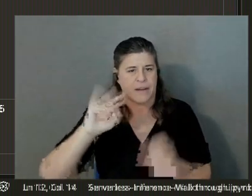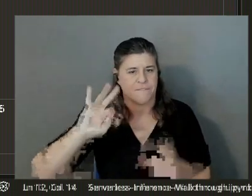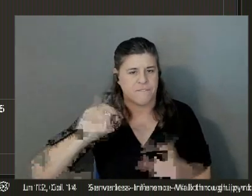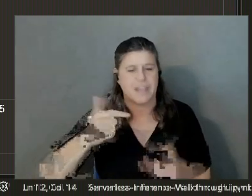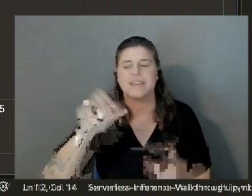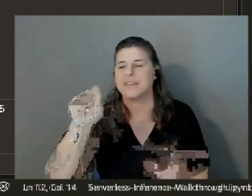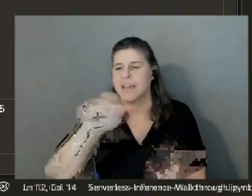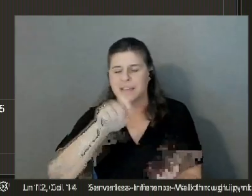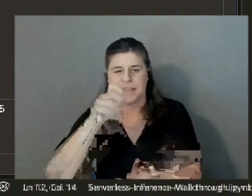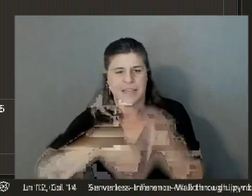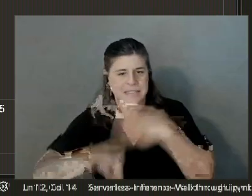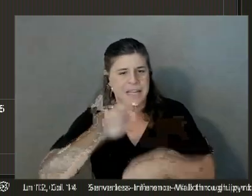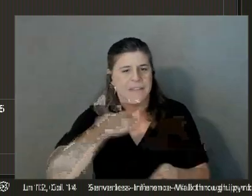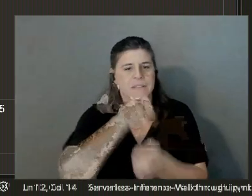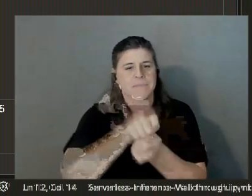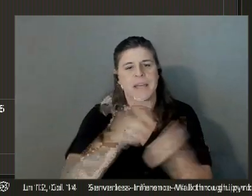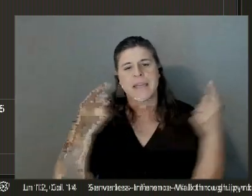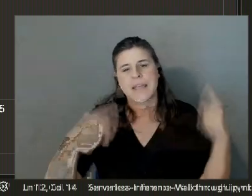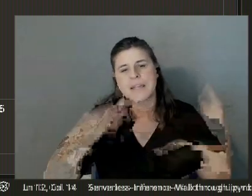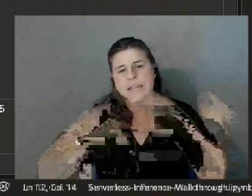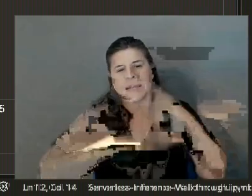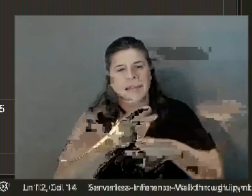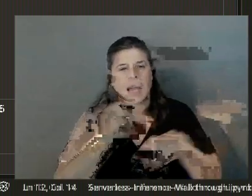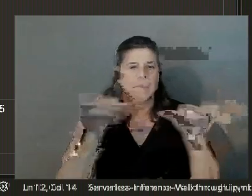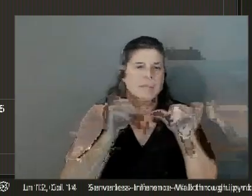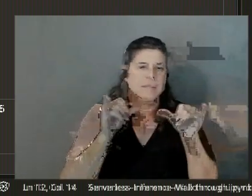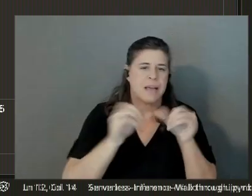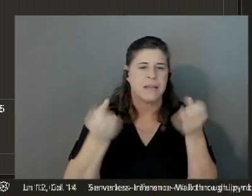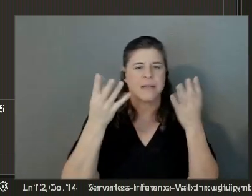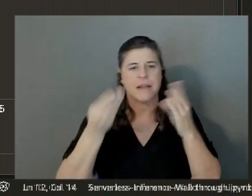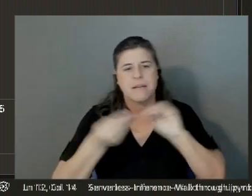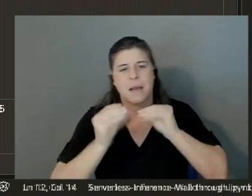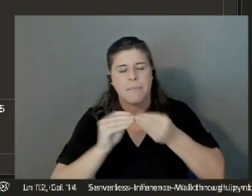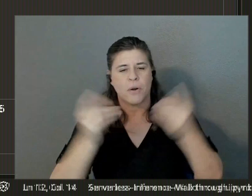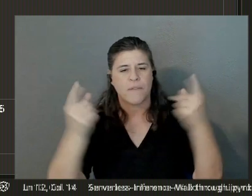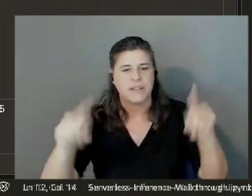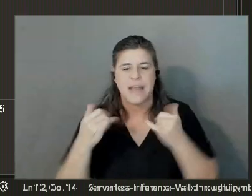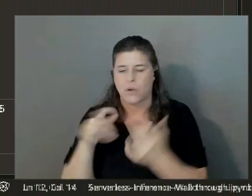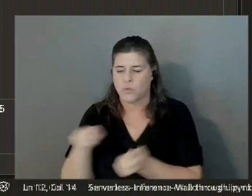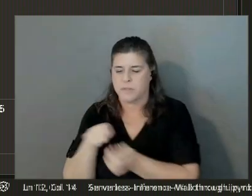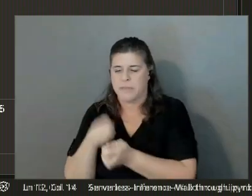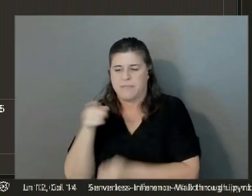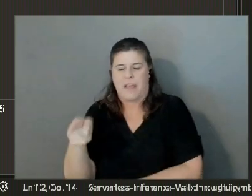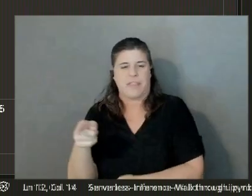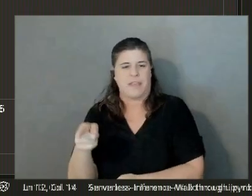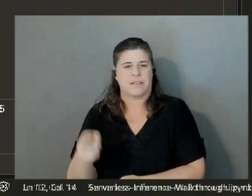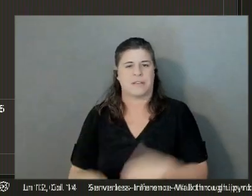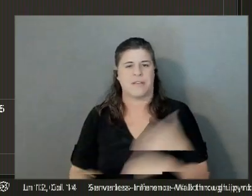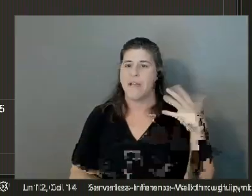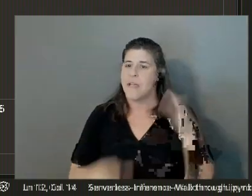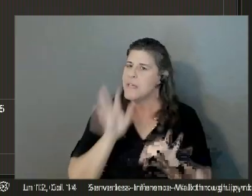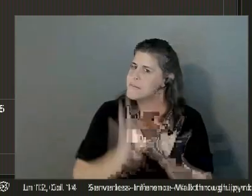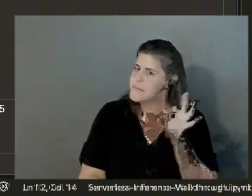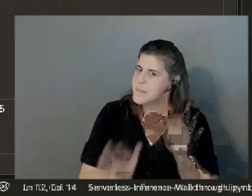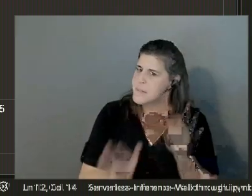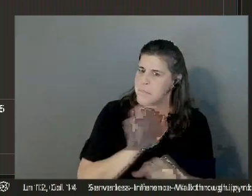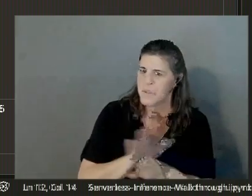instance type, size, and number of instances you want to use, instead you're specifying this. That's simple enough to get